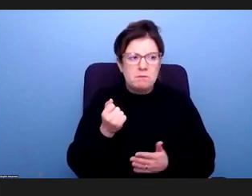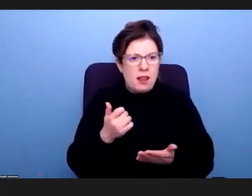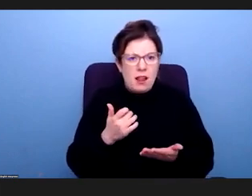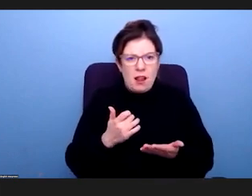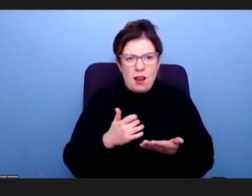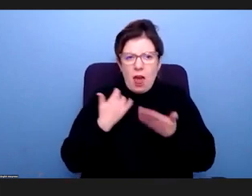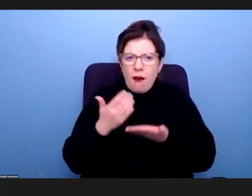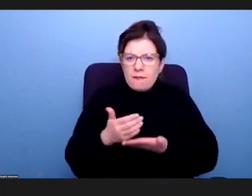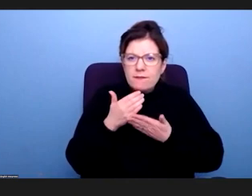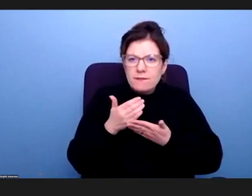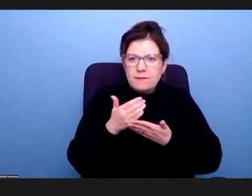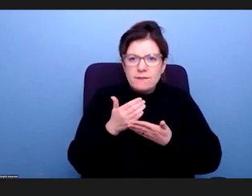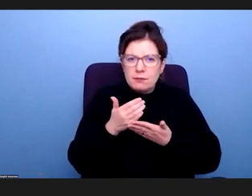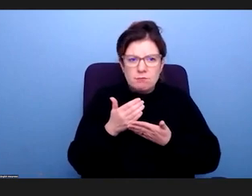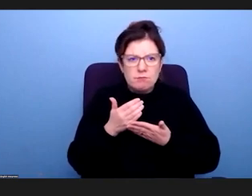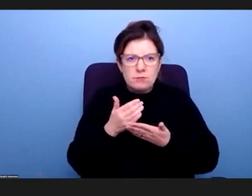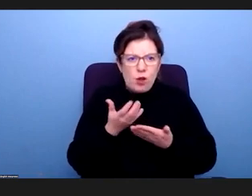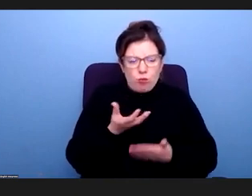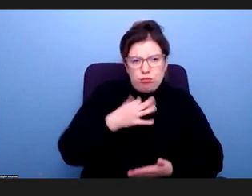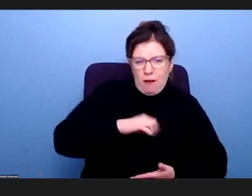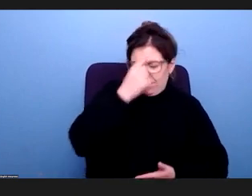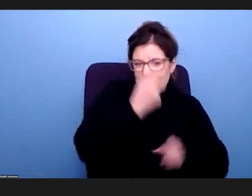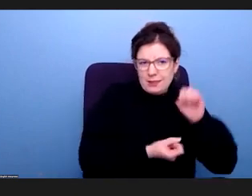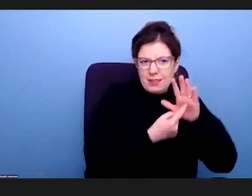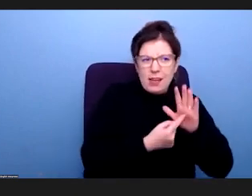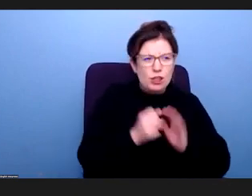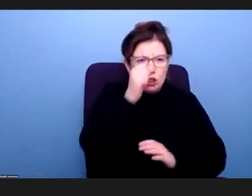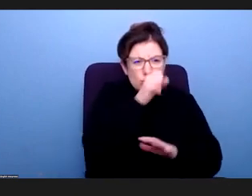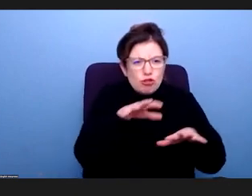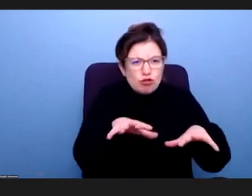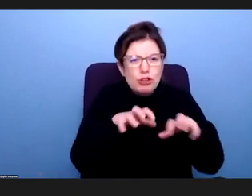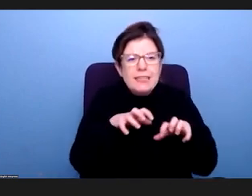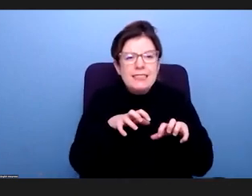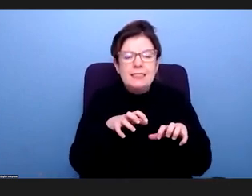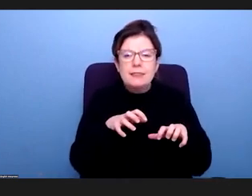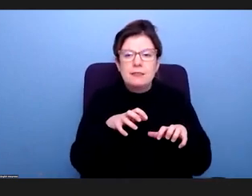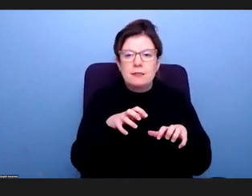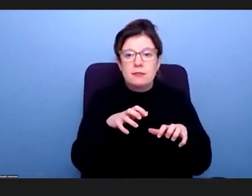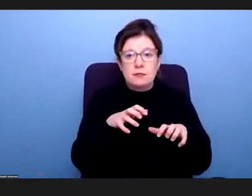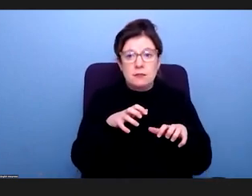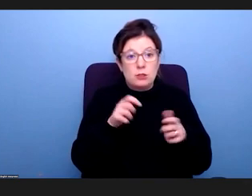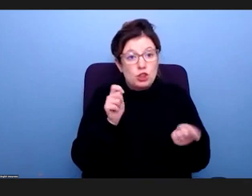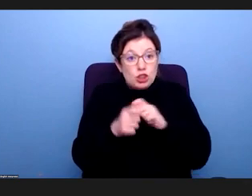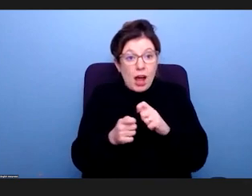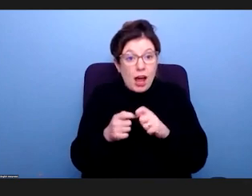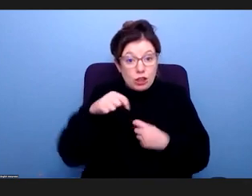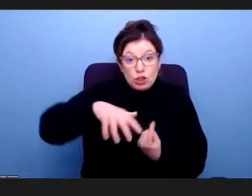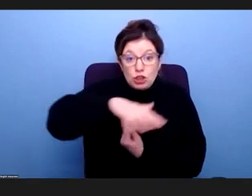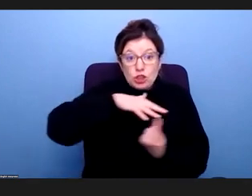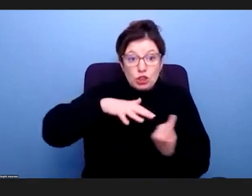is superseded by the preservation of profit and greed. And the way that we change that is by,